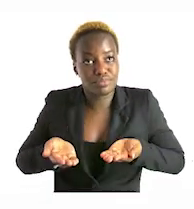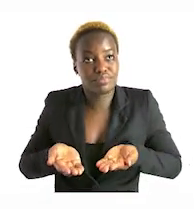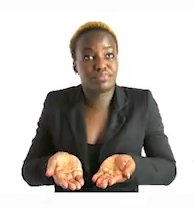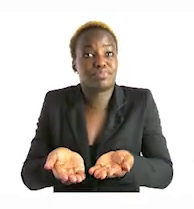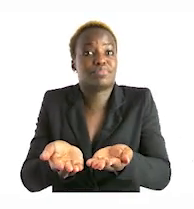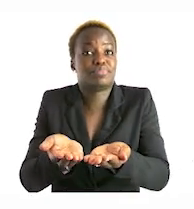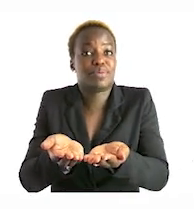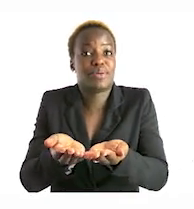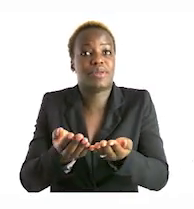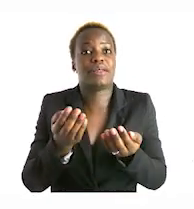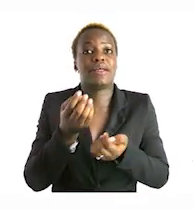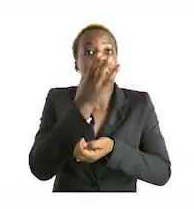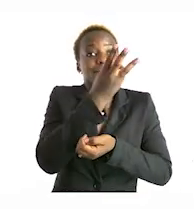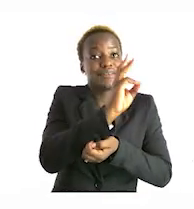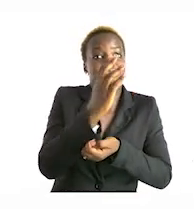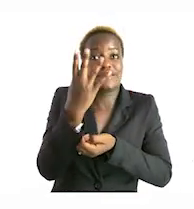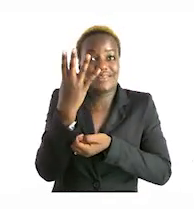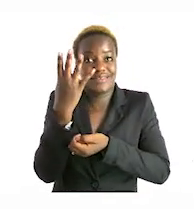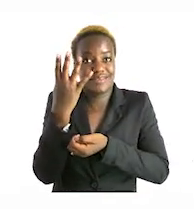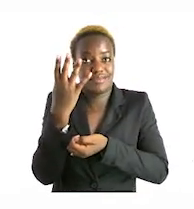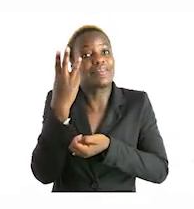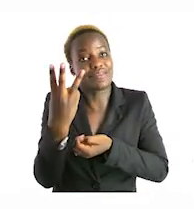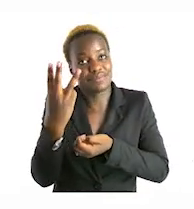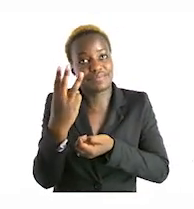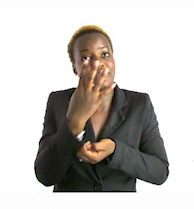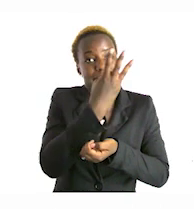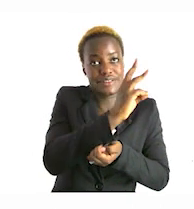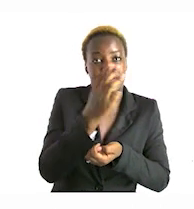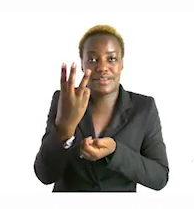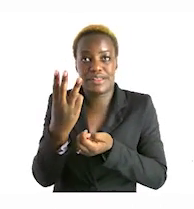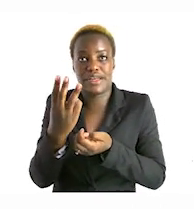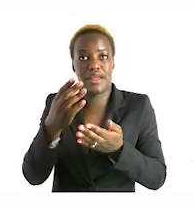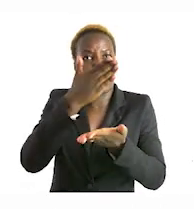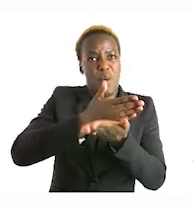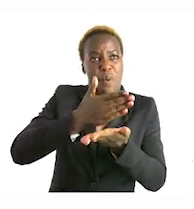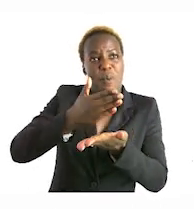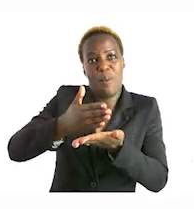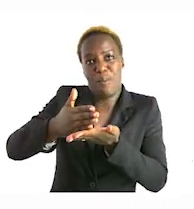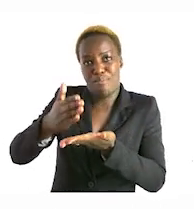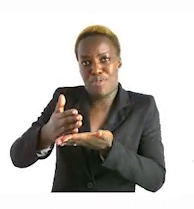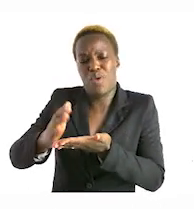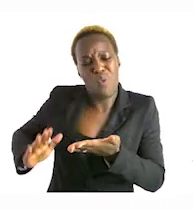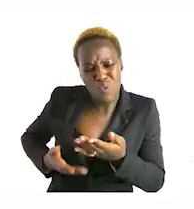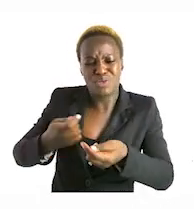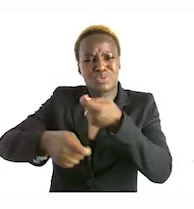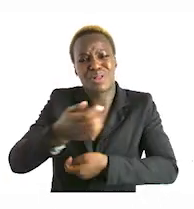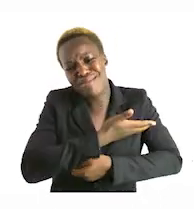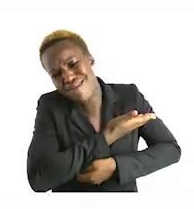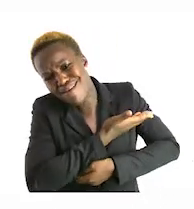of bread that he is having on the shelf before he bakes fresh bread